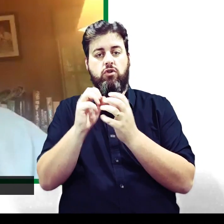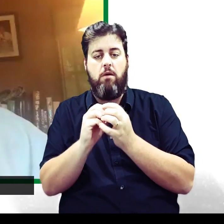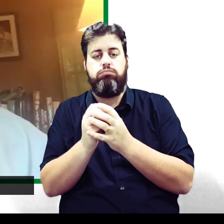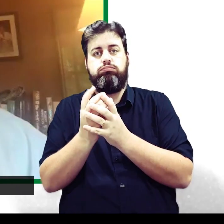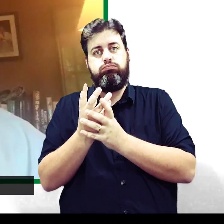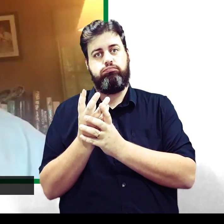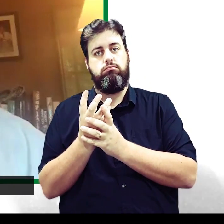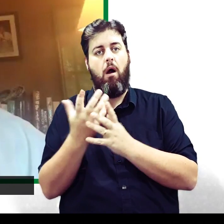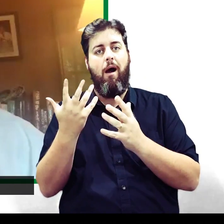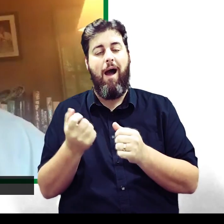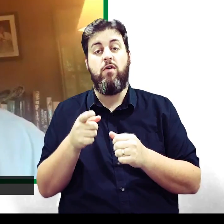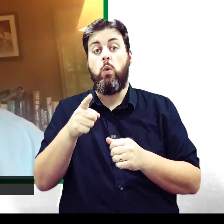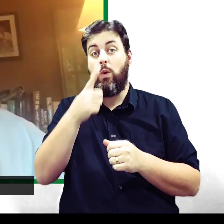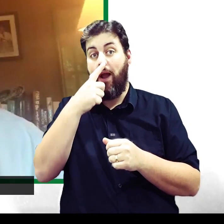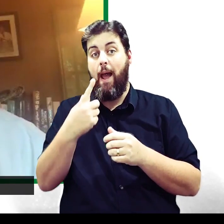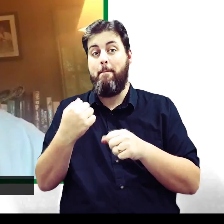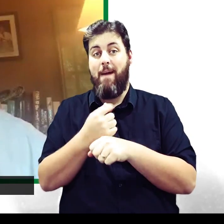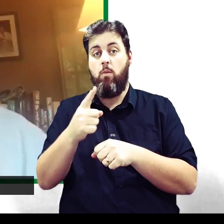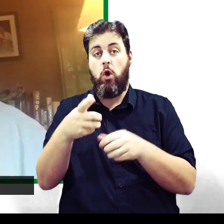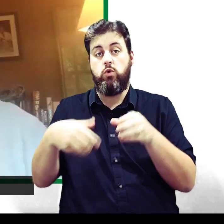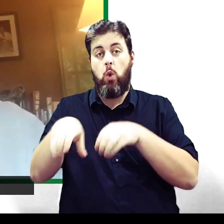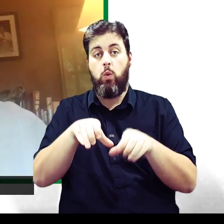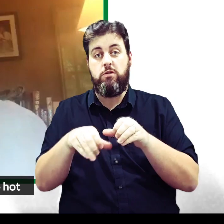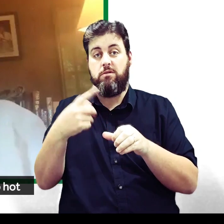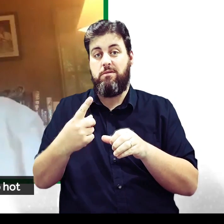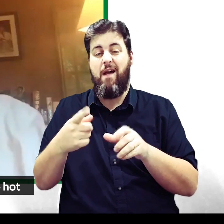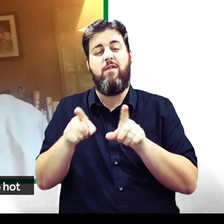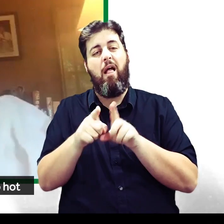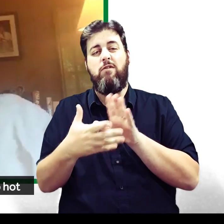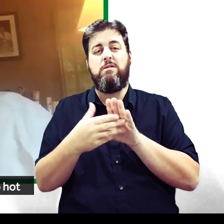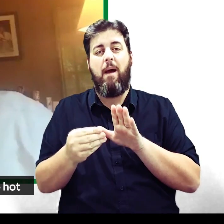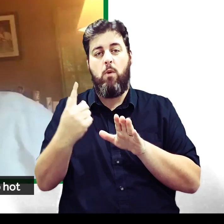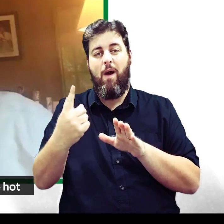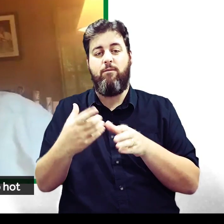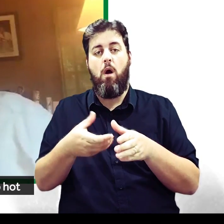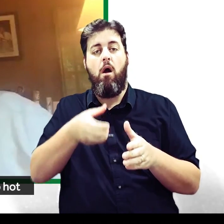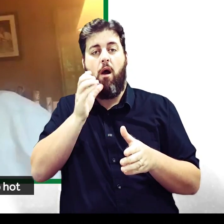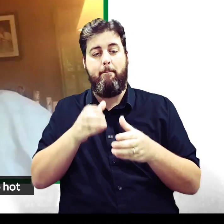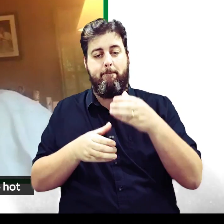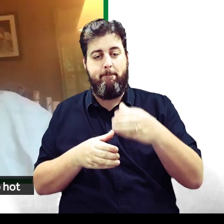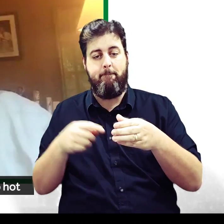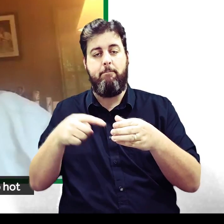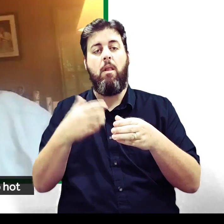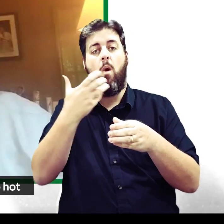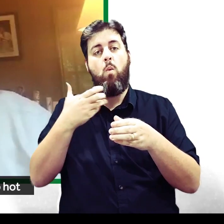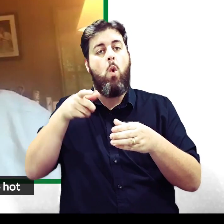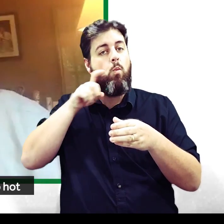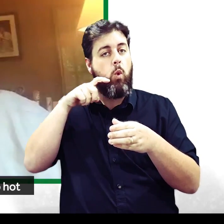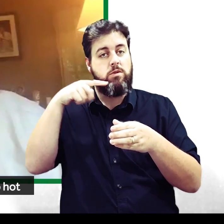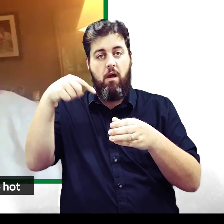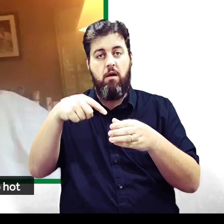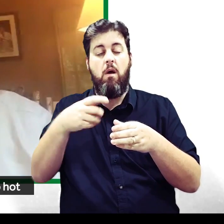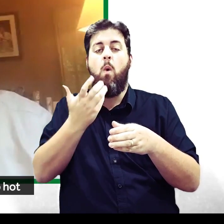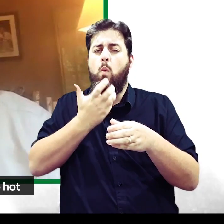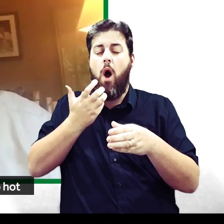to make a very, very saturated solution. So if you take, for example, a cup full of warm water,